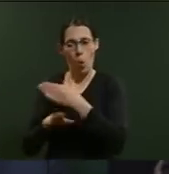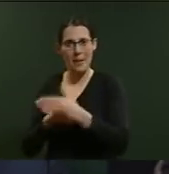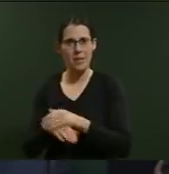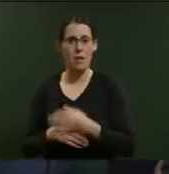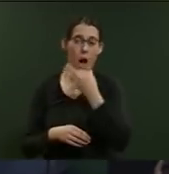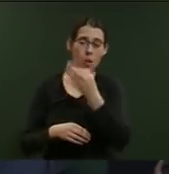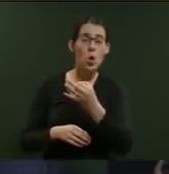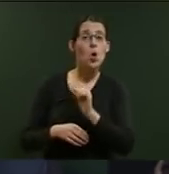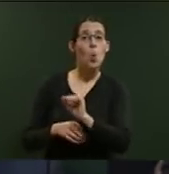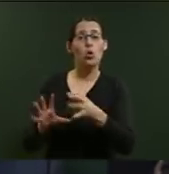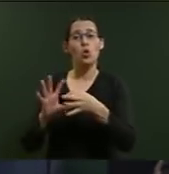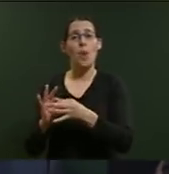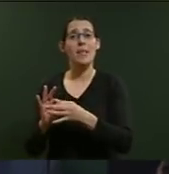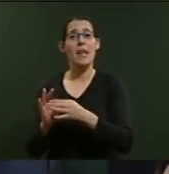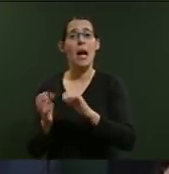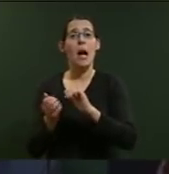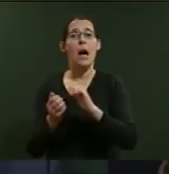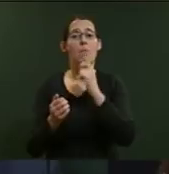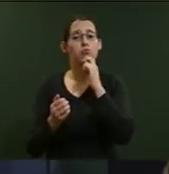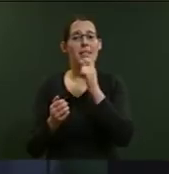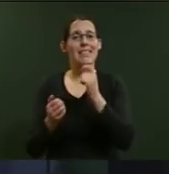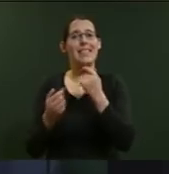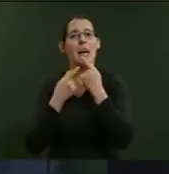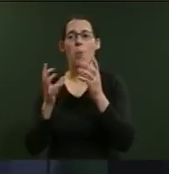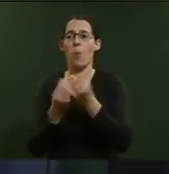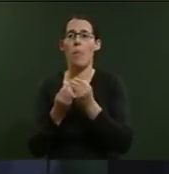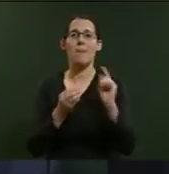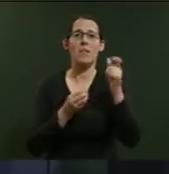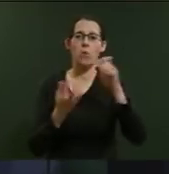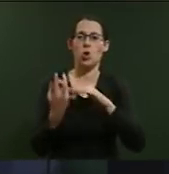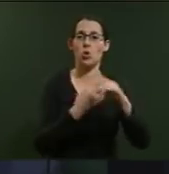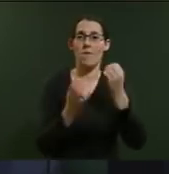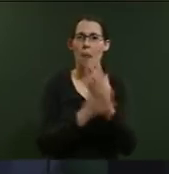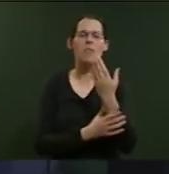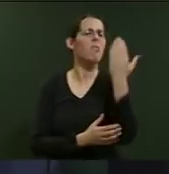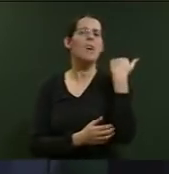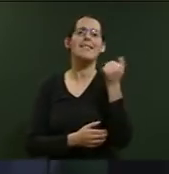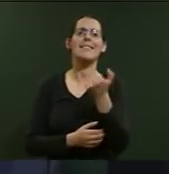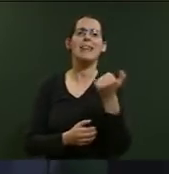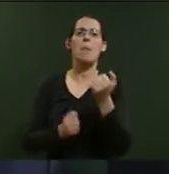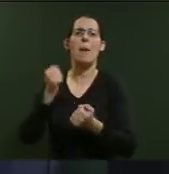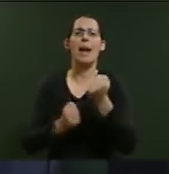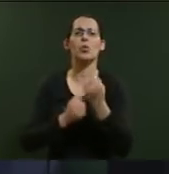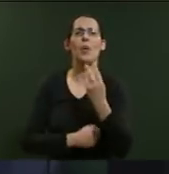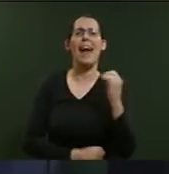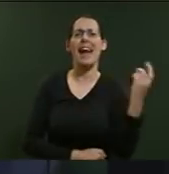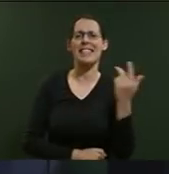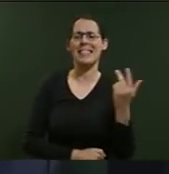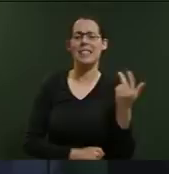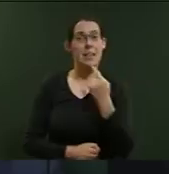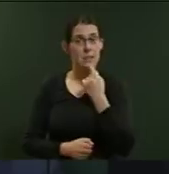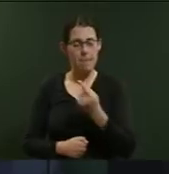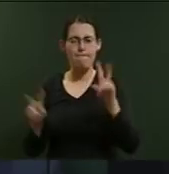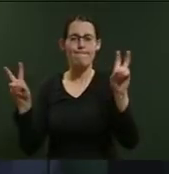his joint press statement with the Minister for Social Development of 16 March 2018, which said, quote, seasonal work